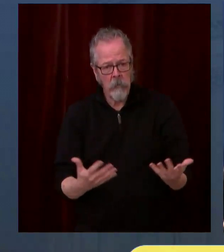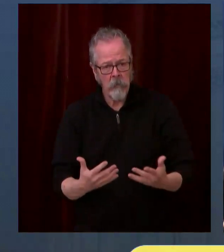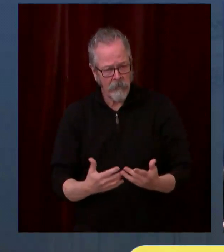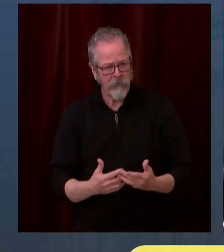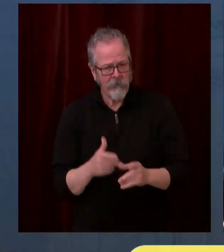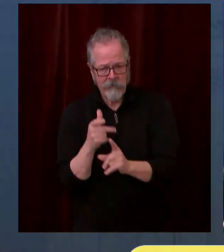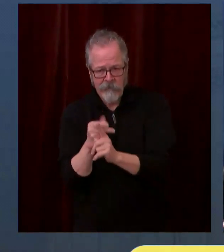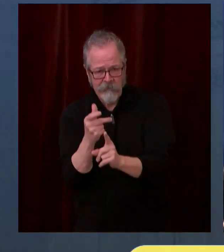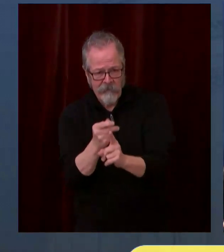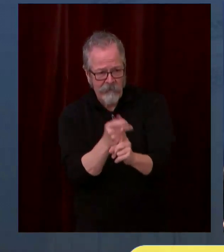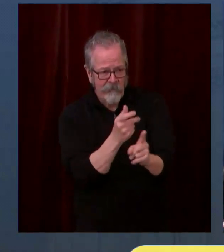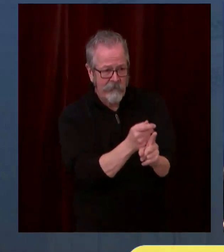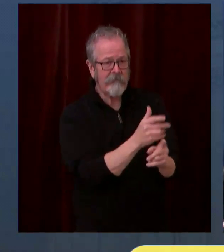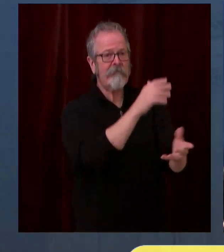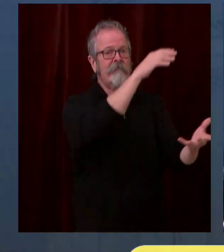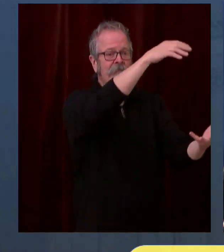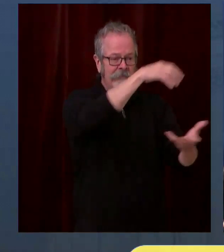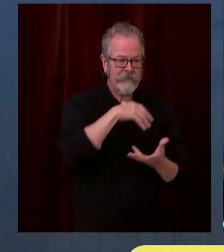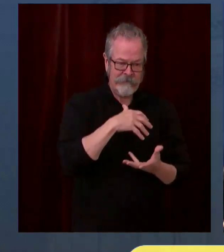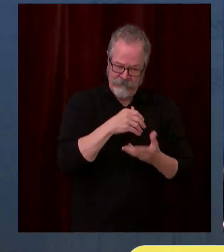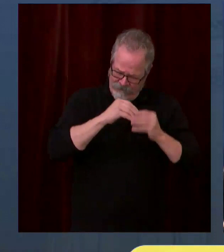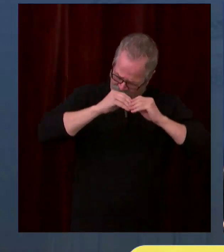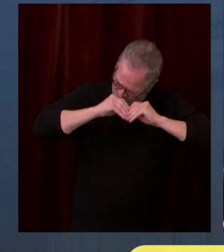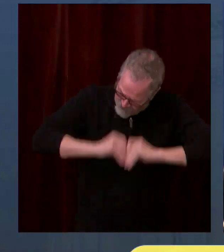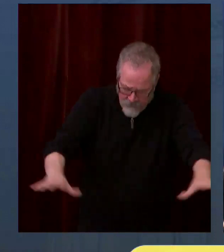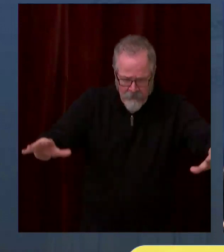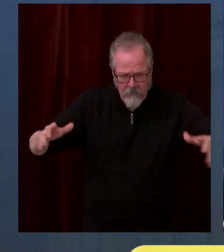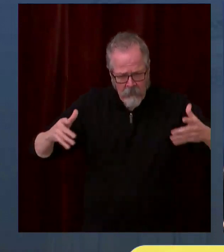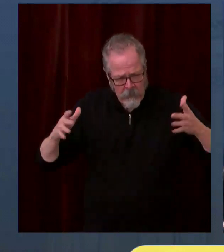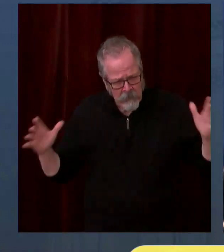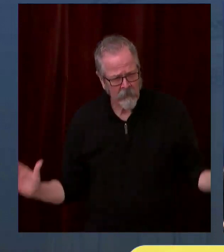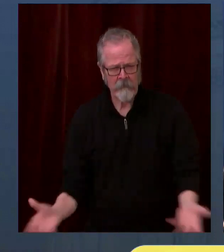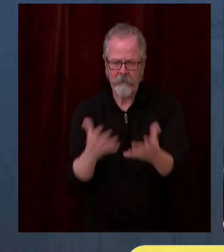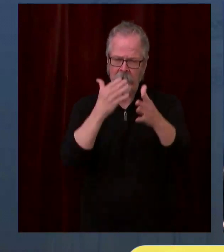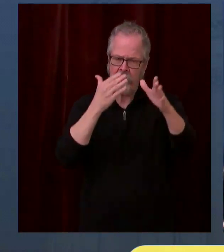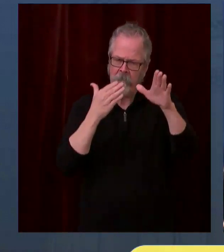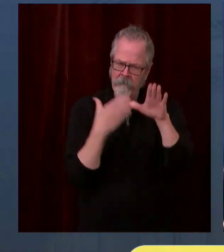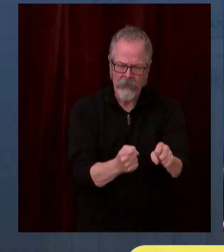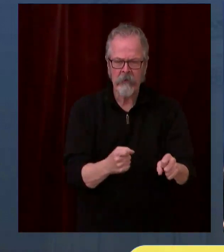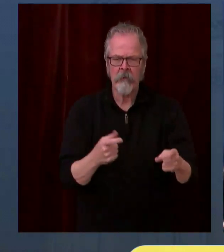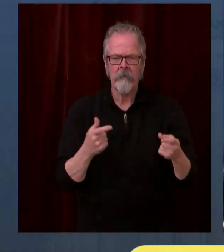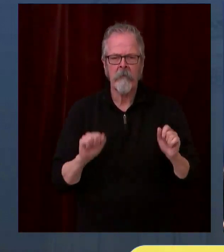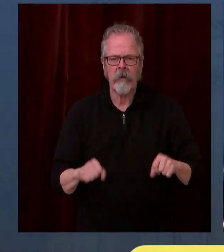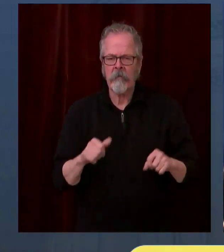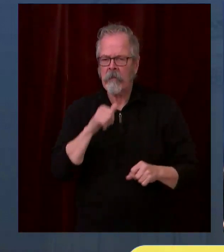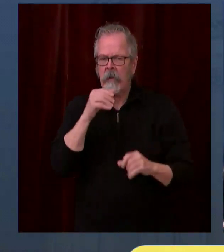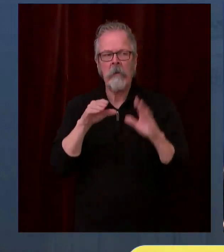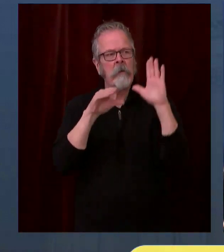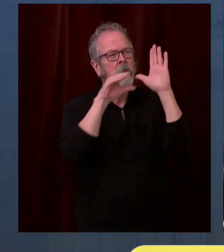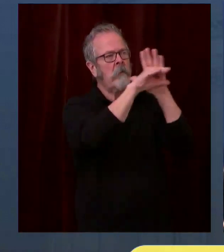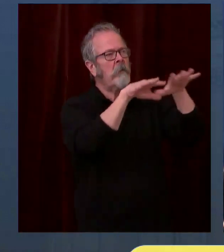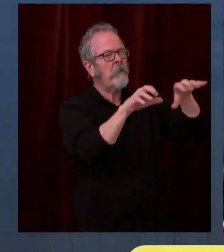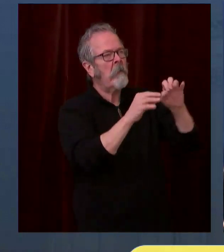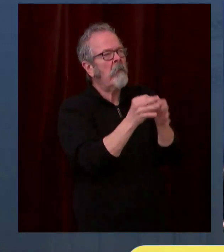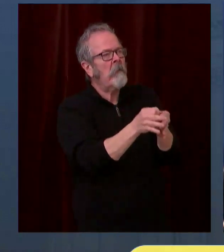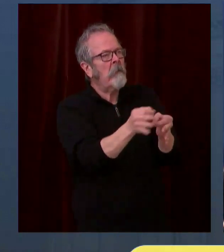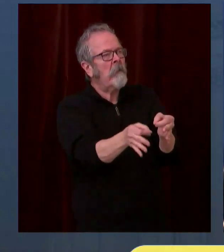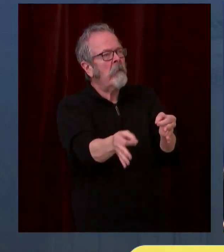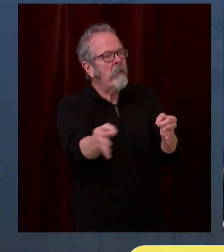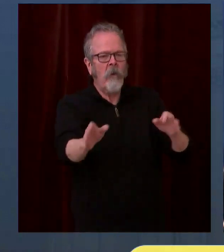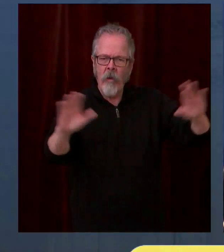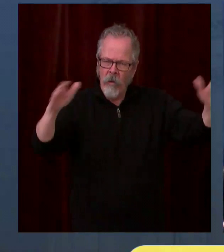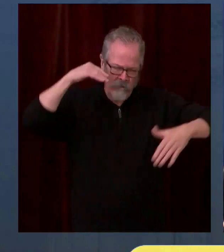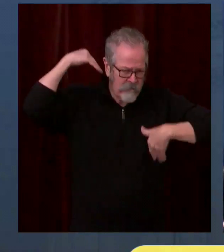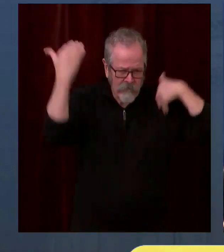in our companies and our workers in the state of Washington. And this is designed to bring to bear all of our resources in the state of